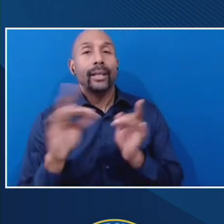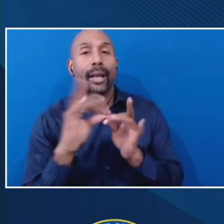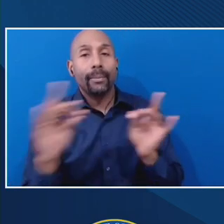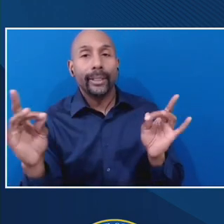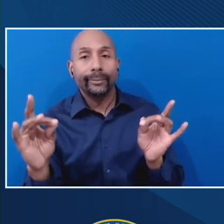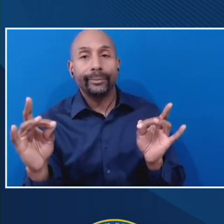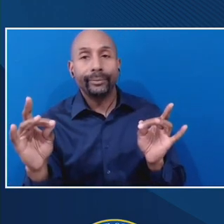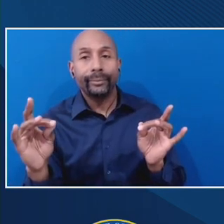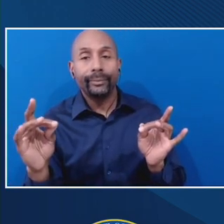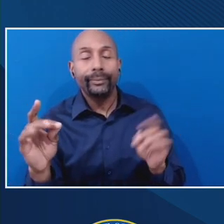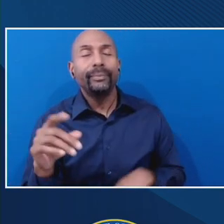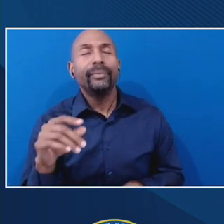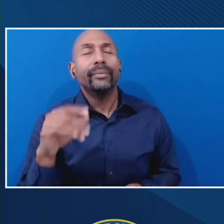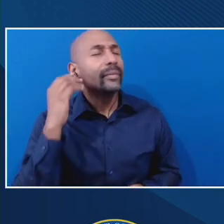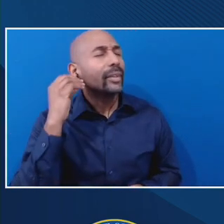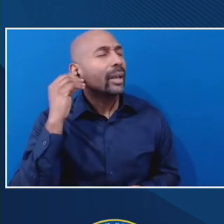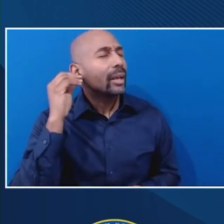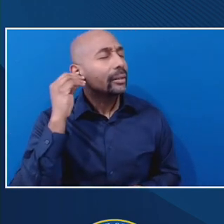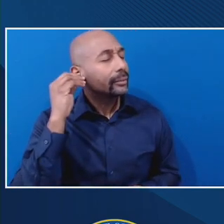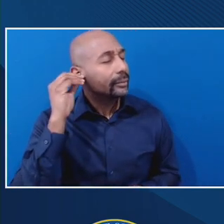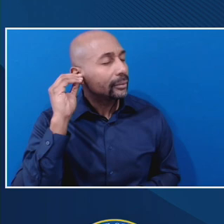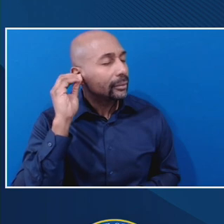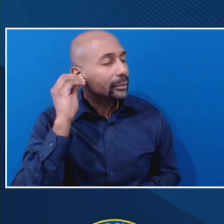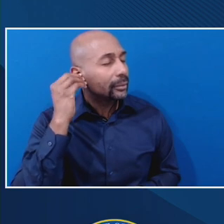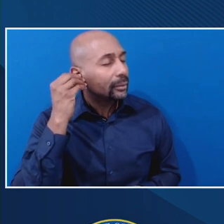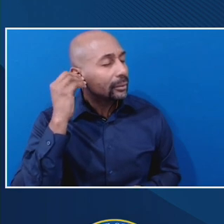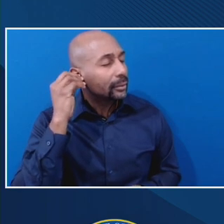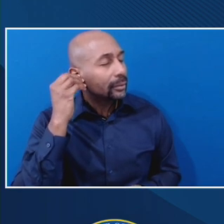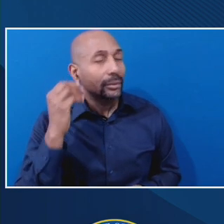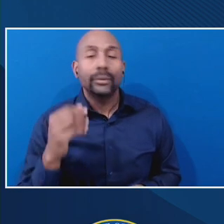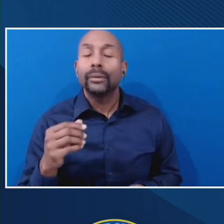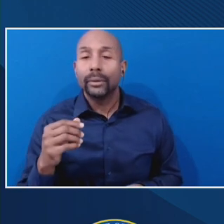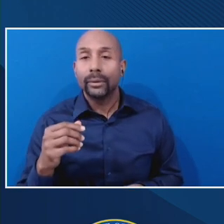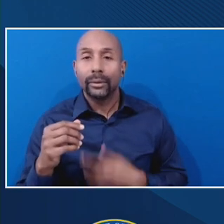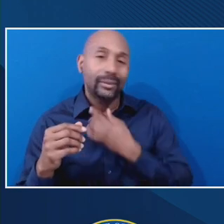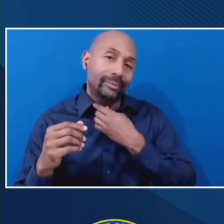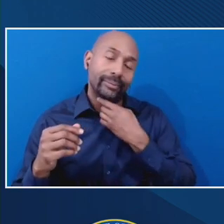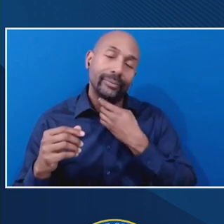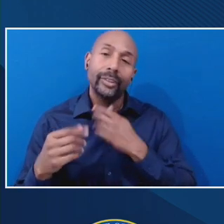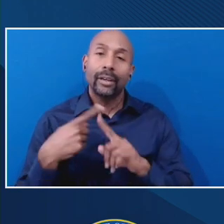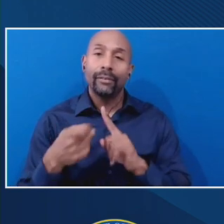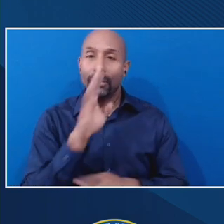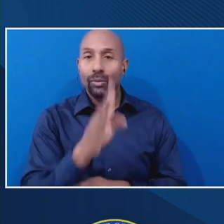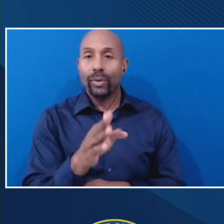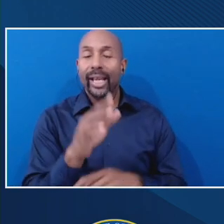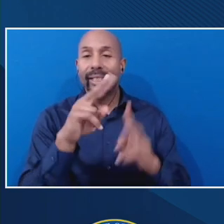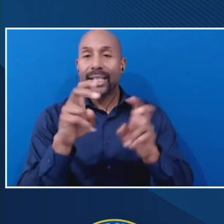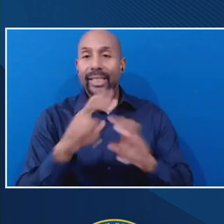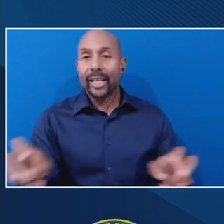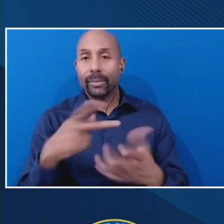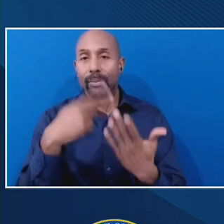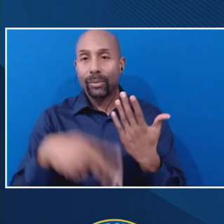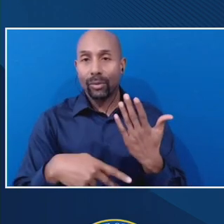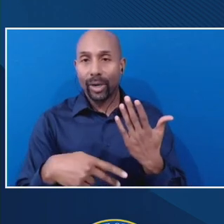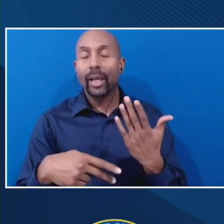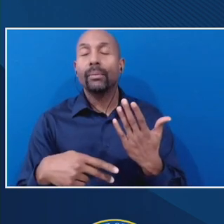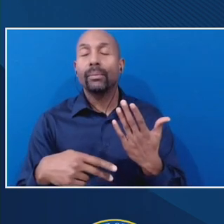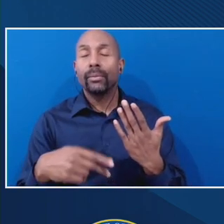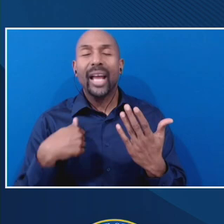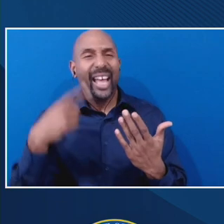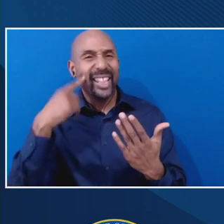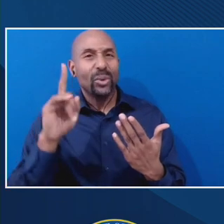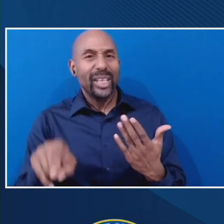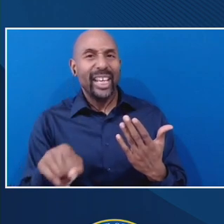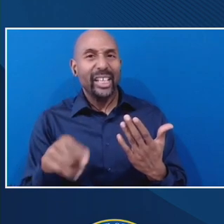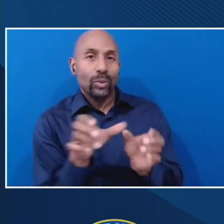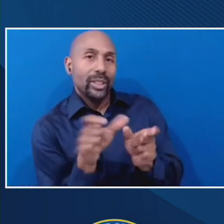about, and, um, I mean, I know you'll get the statement in terms of like direct assessment programs. I strongly believe that there needs to be sort of a carve out in this idea for